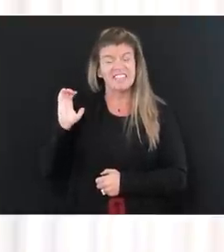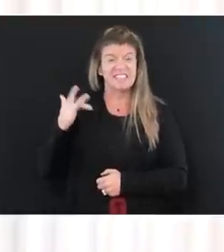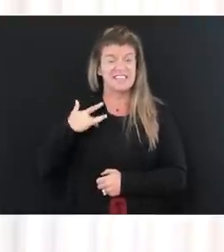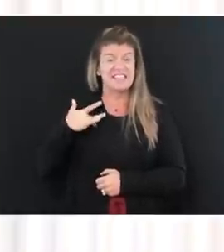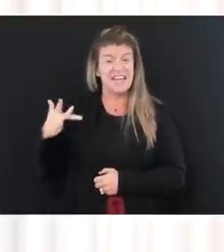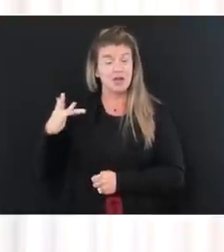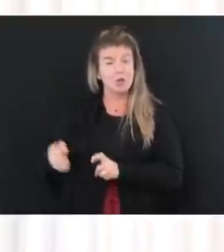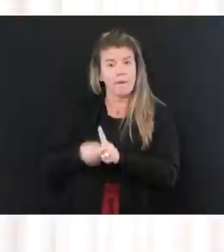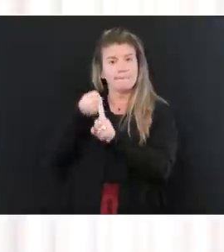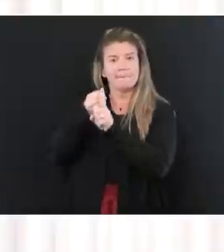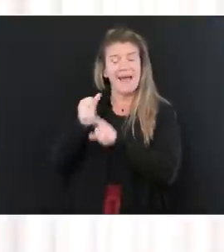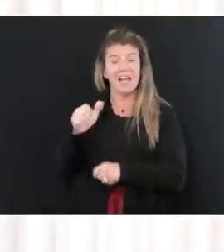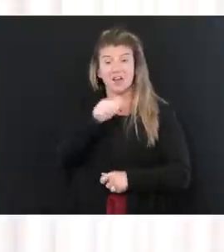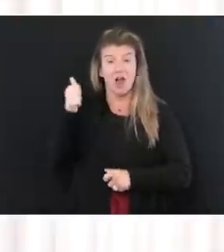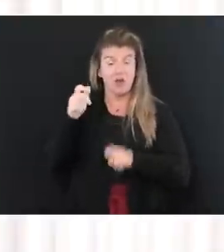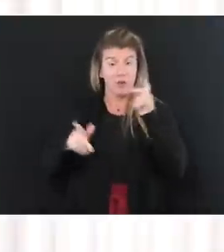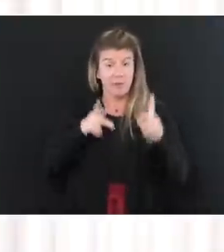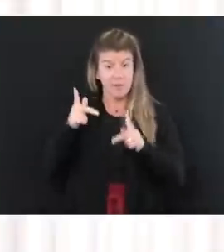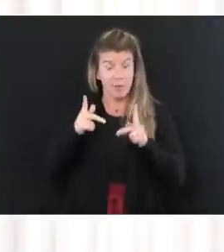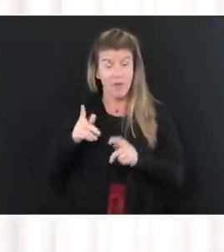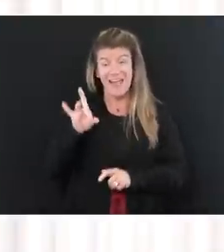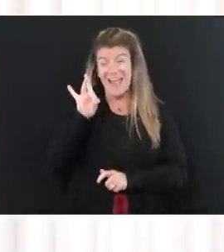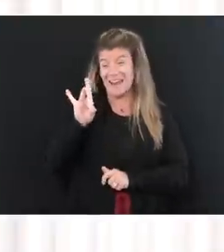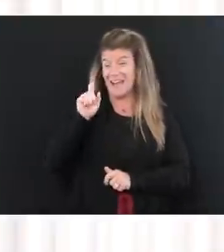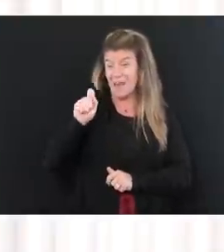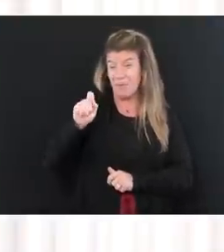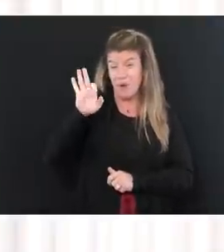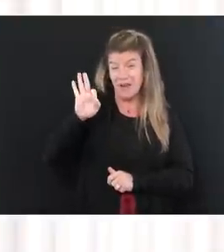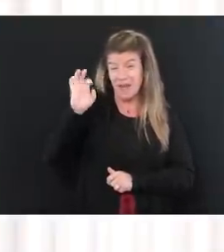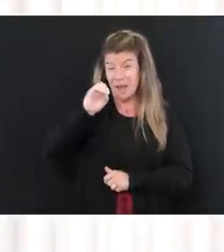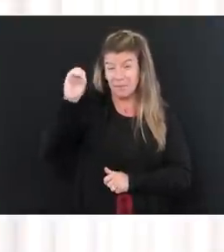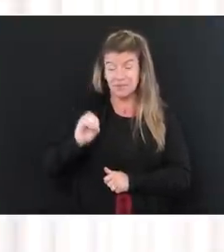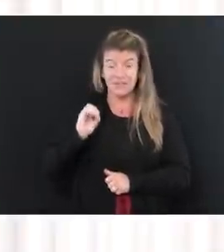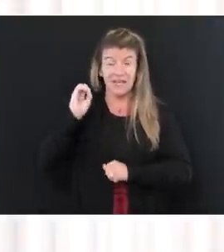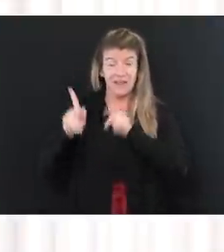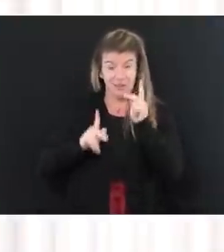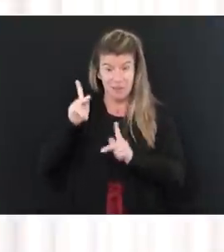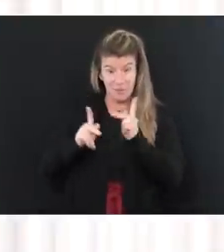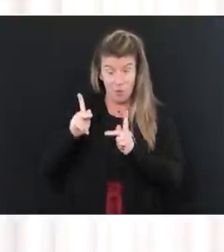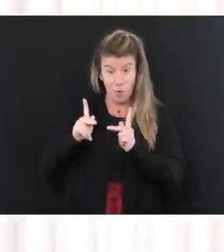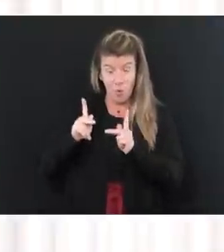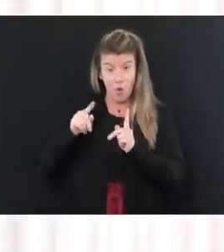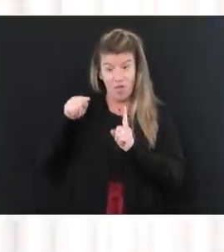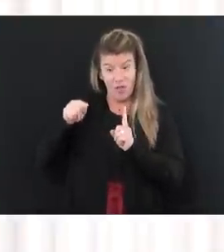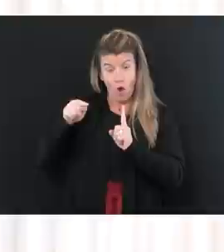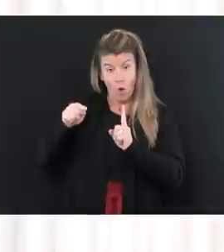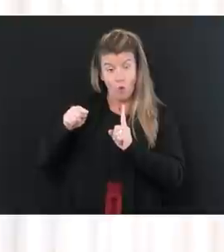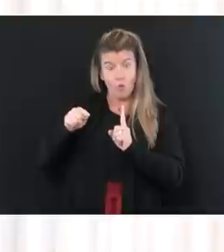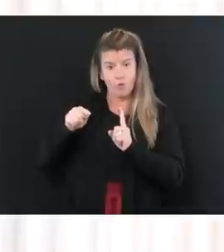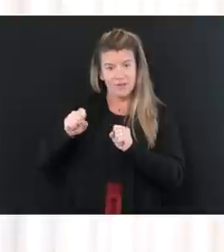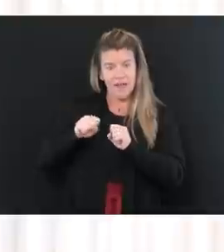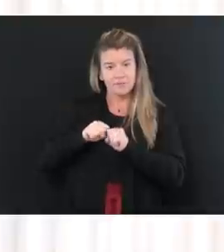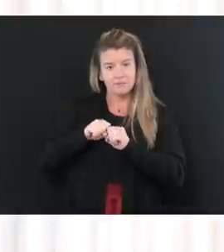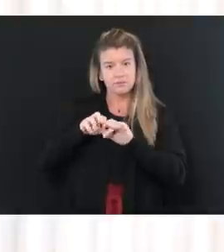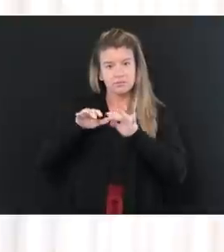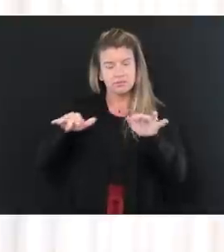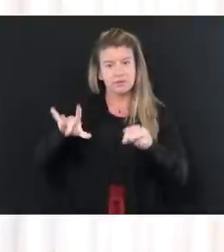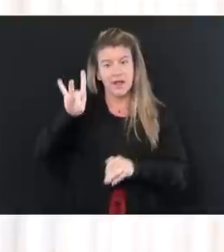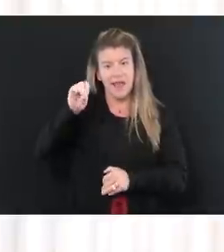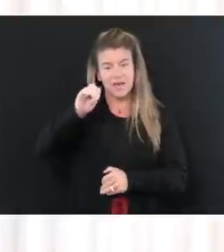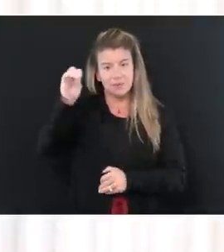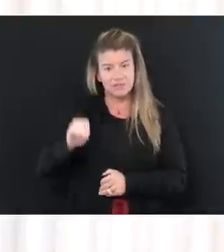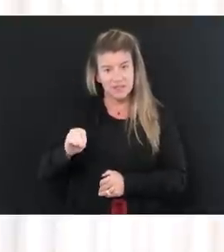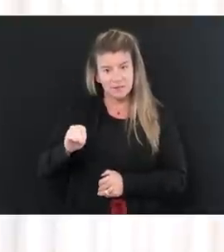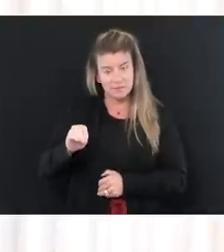to this article, 8.9% of people infected infect 80% of others. Think about that. Less than 10